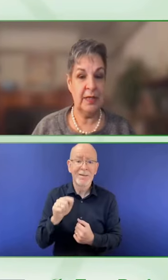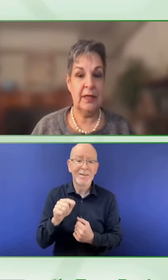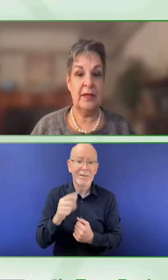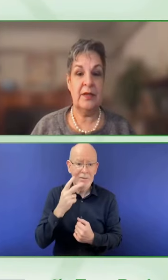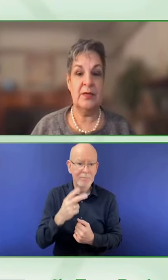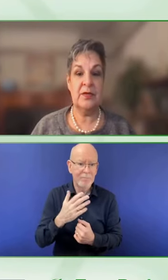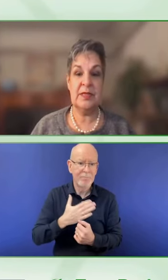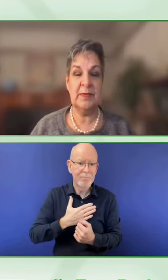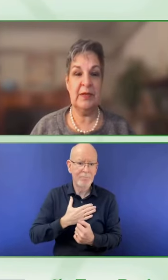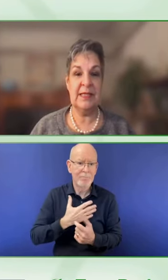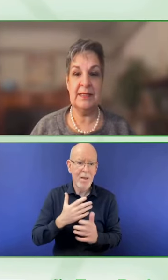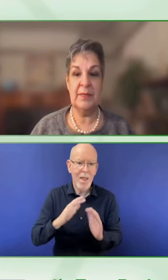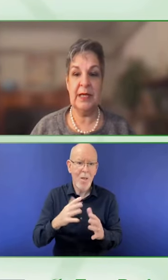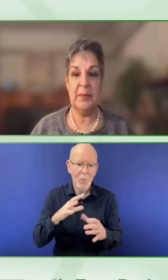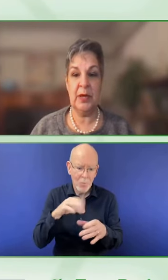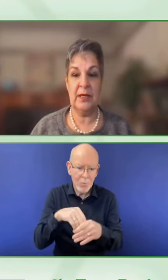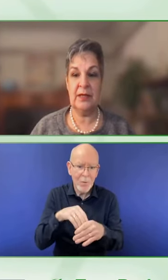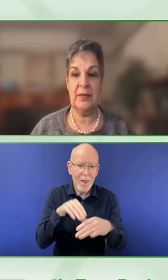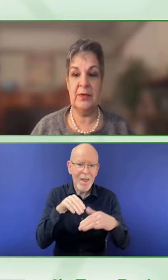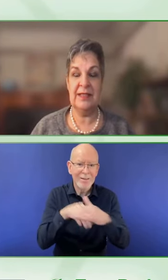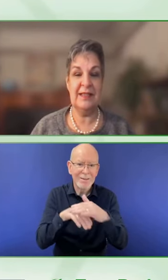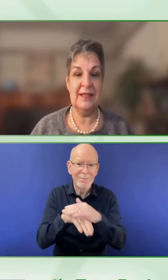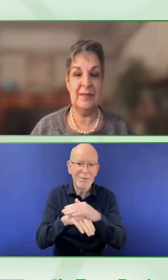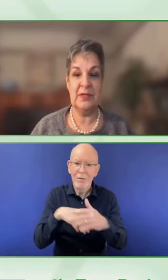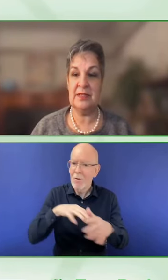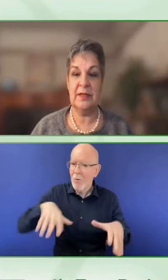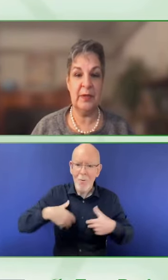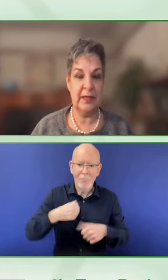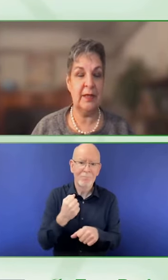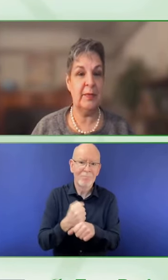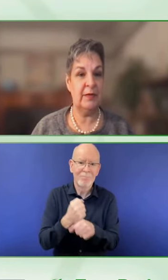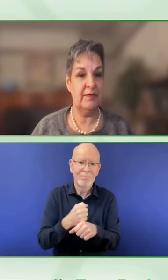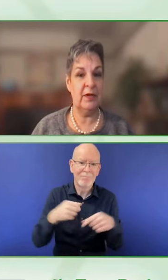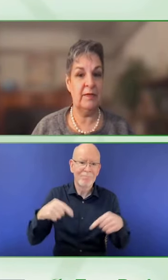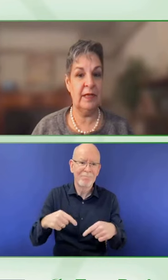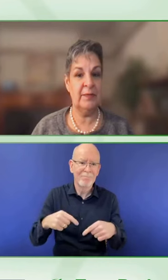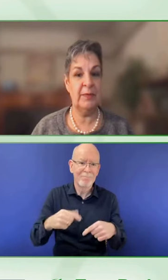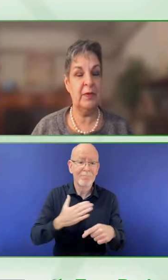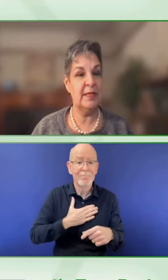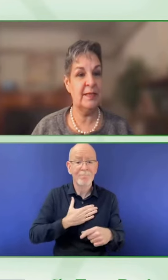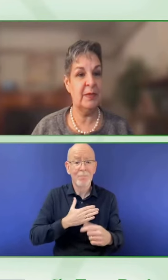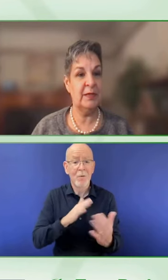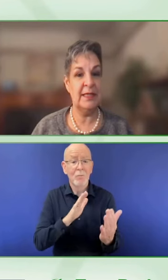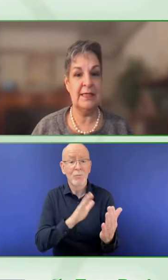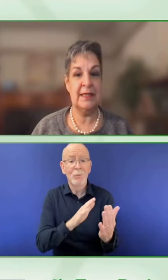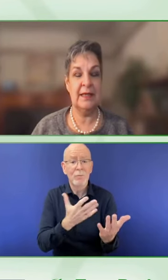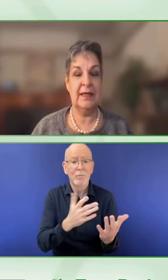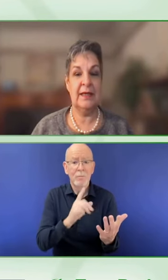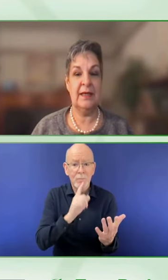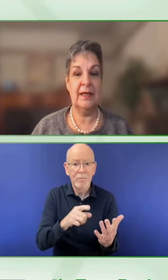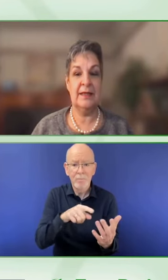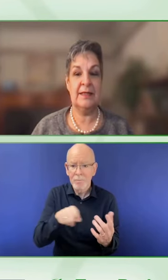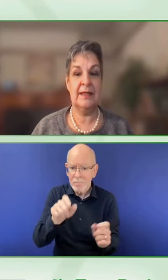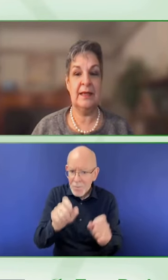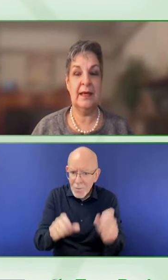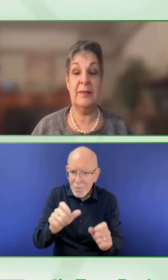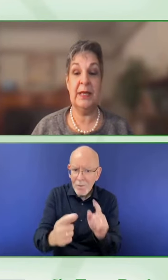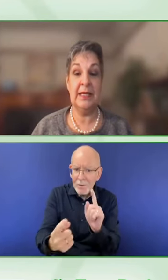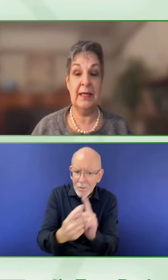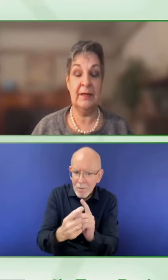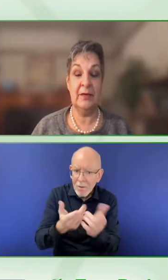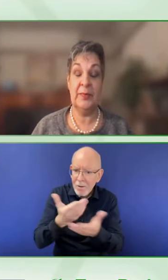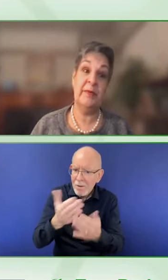research. The user experience and beta product community teams are deliberate about involving people with disabilities at